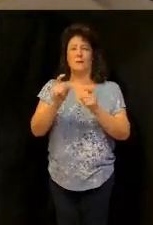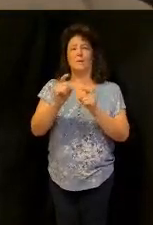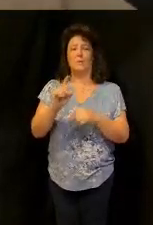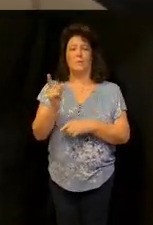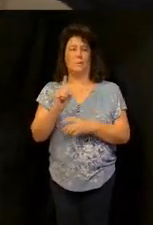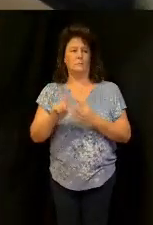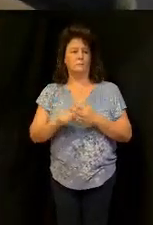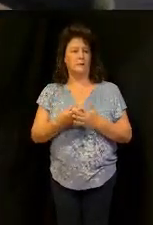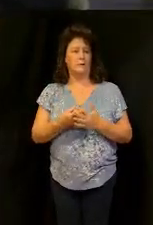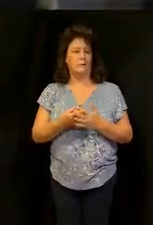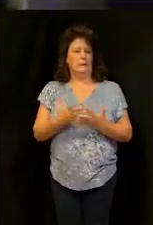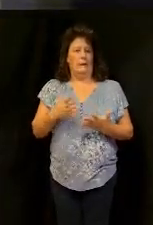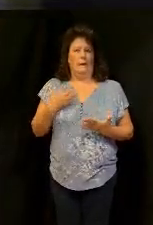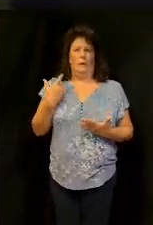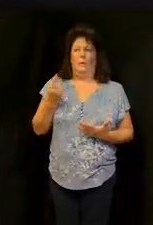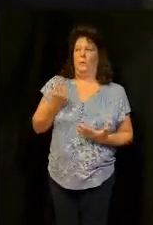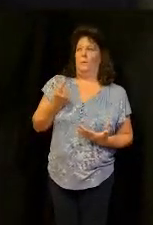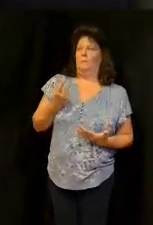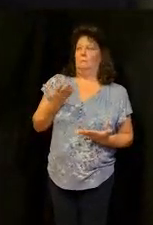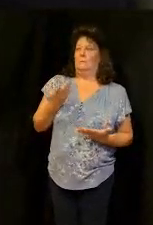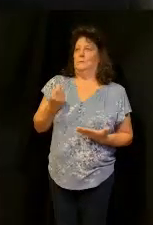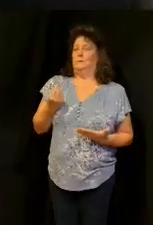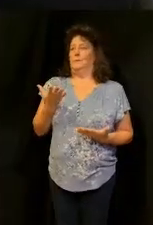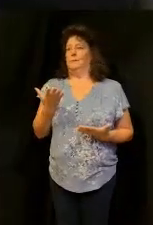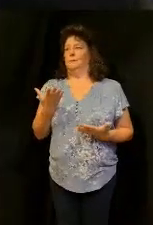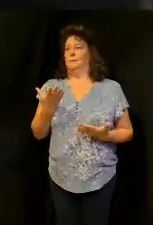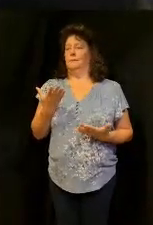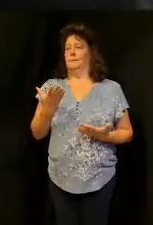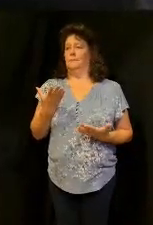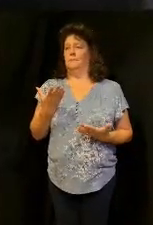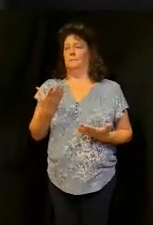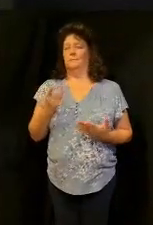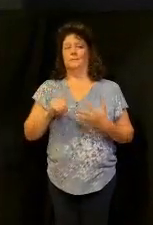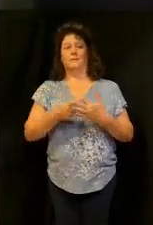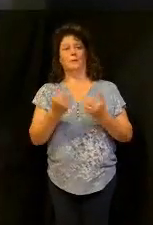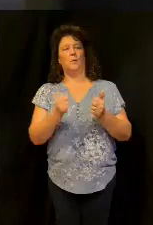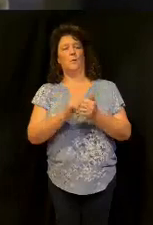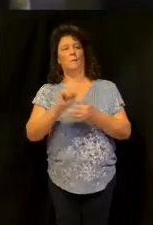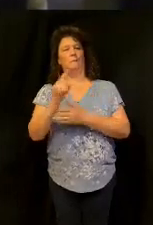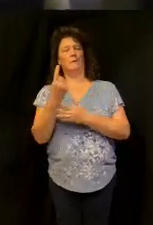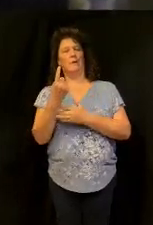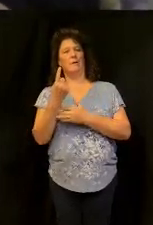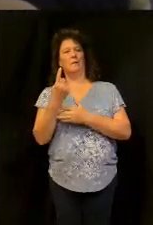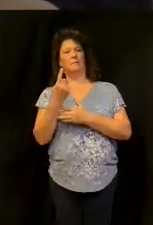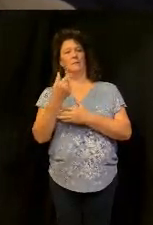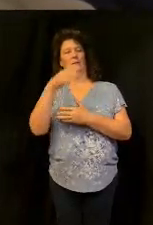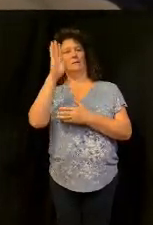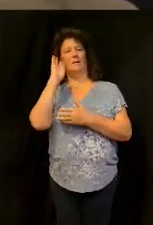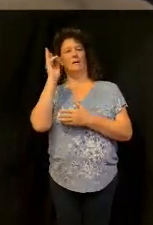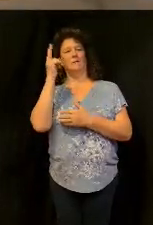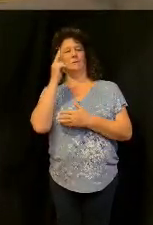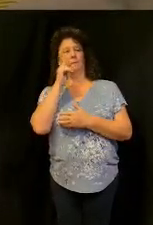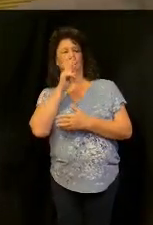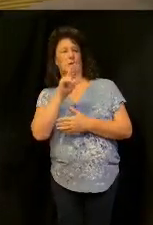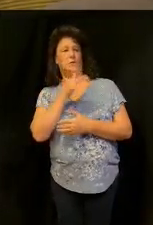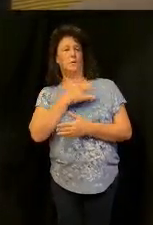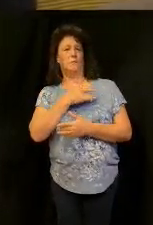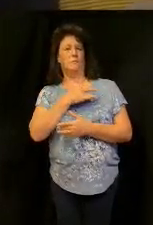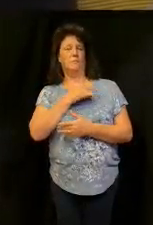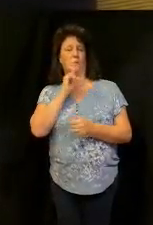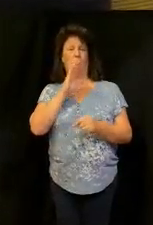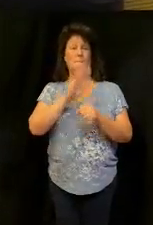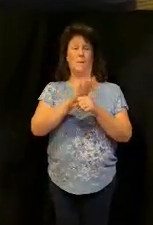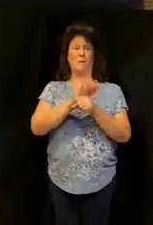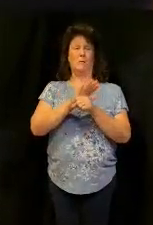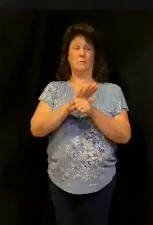start with a dollar believe god to increase you he knows your heart he sees your heart you give that way i promise you